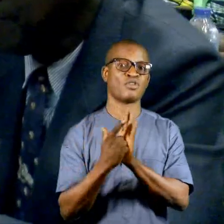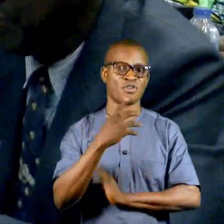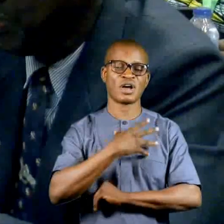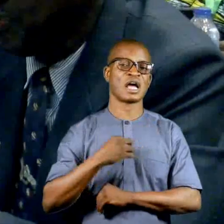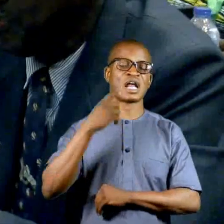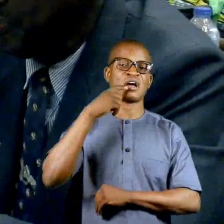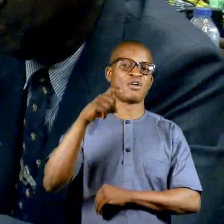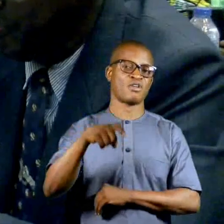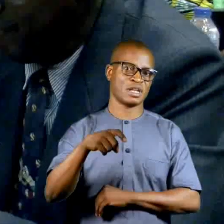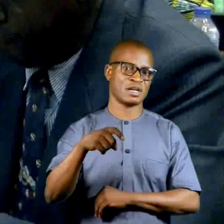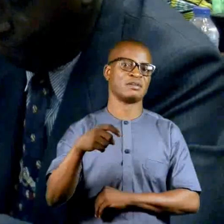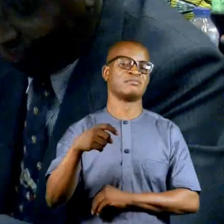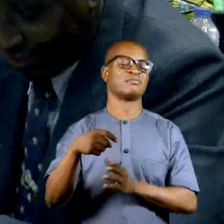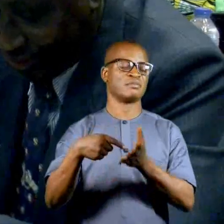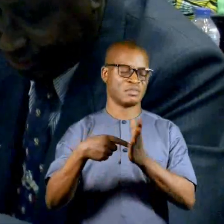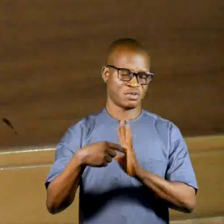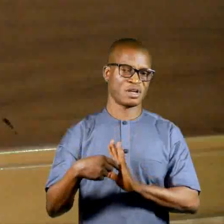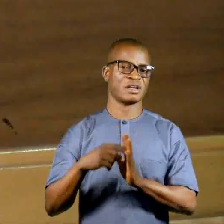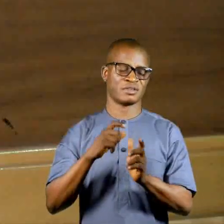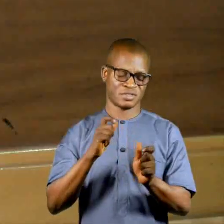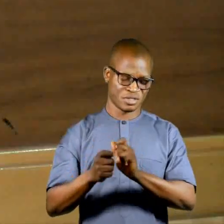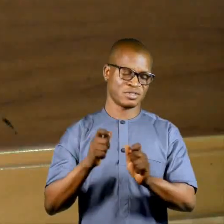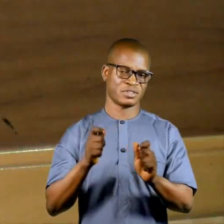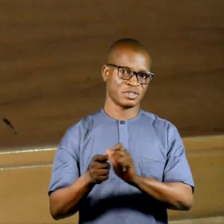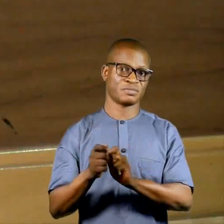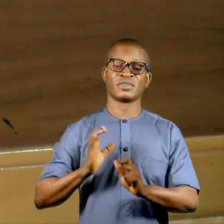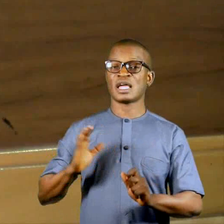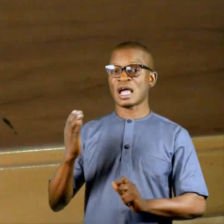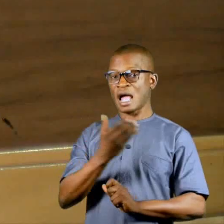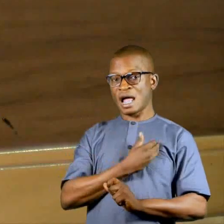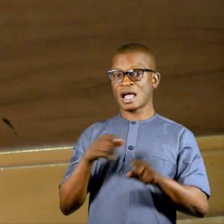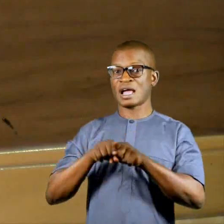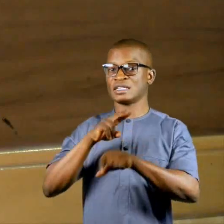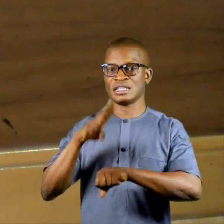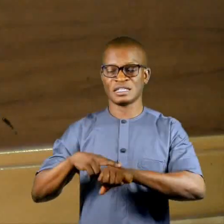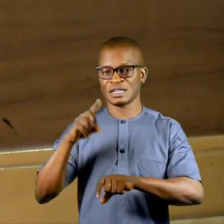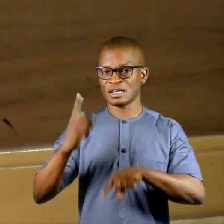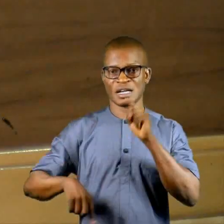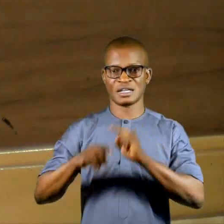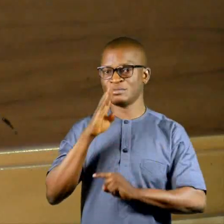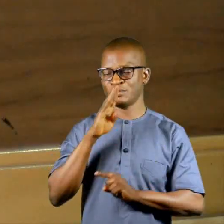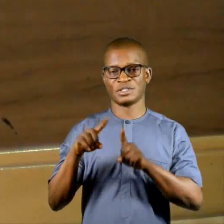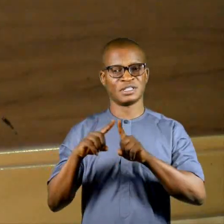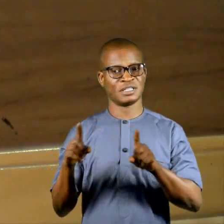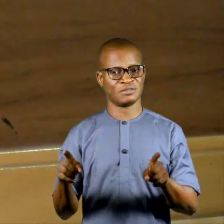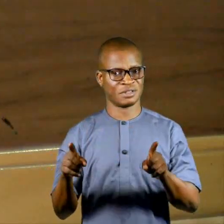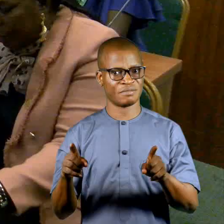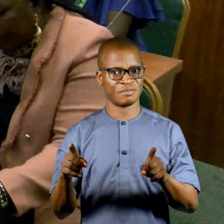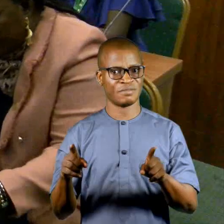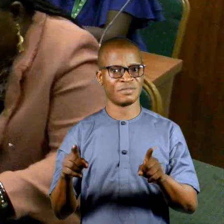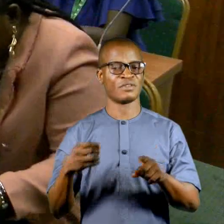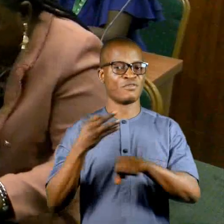also are becoming imperatively dynamic. Our assassination cannot be an exception. Given the